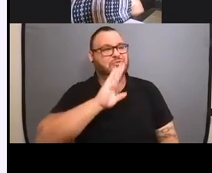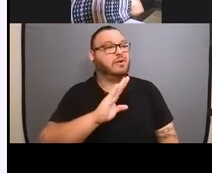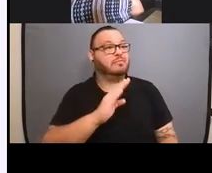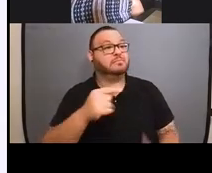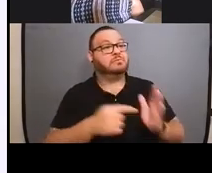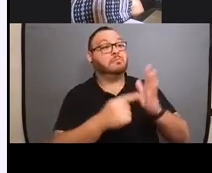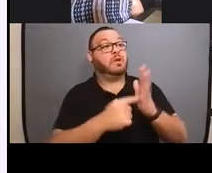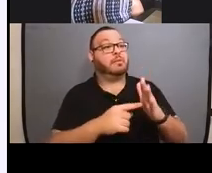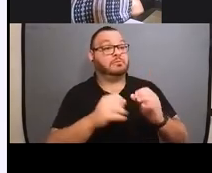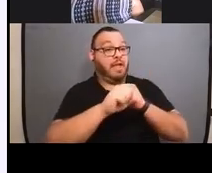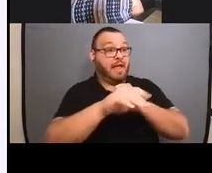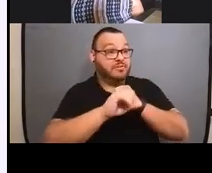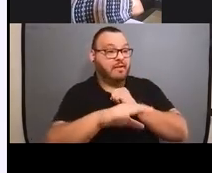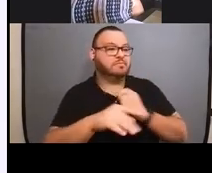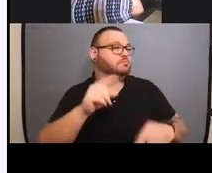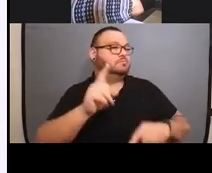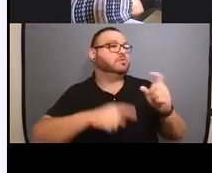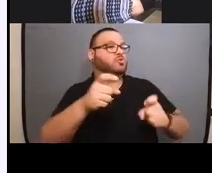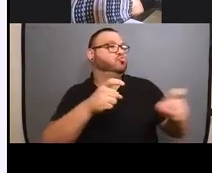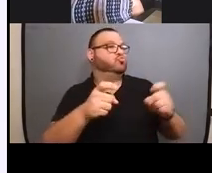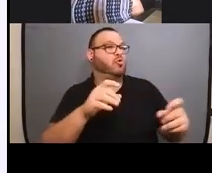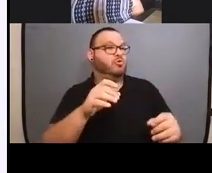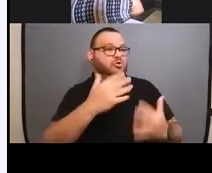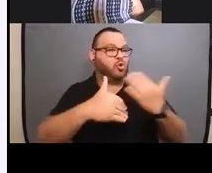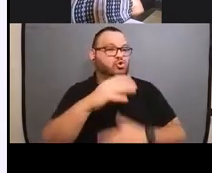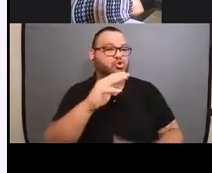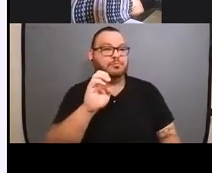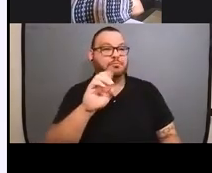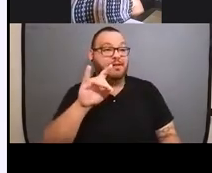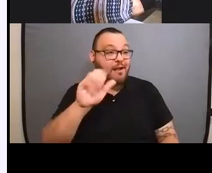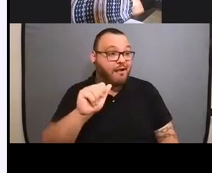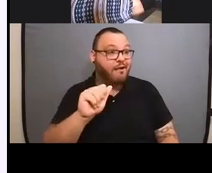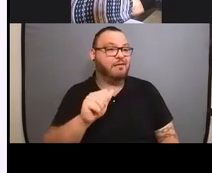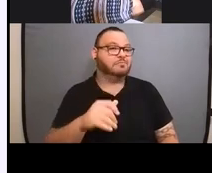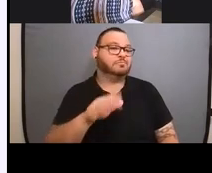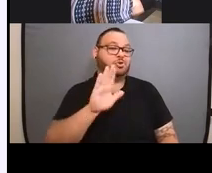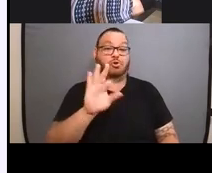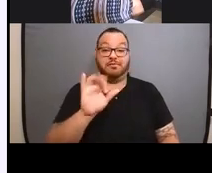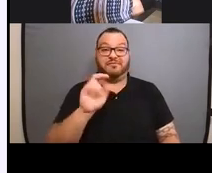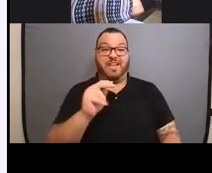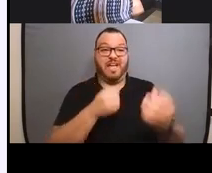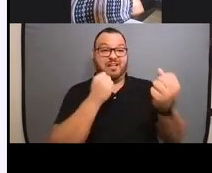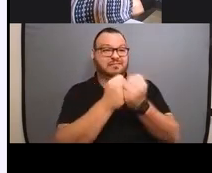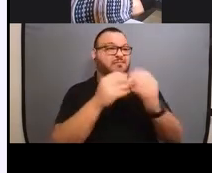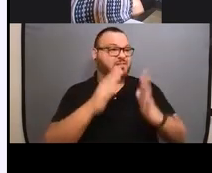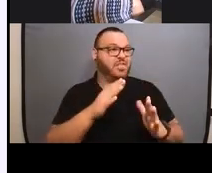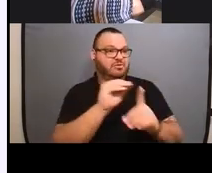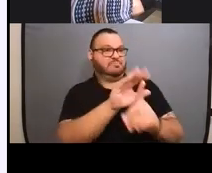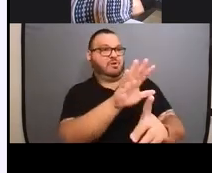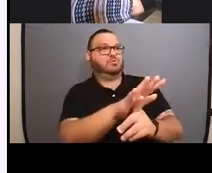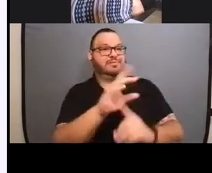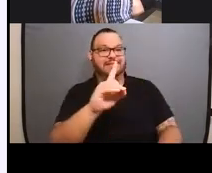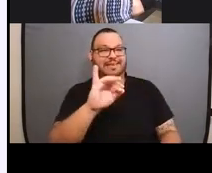advertising that you can't control on social media that, that your, um, your fans are exposed to diet culture through that?